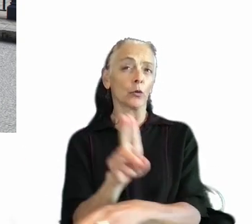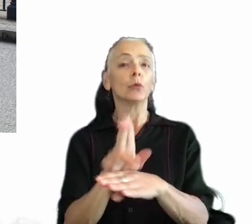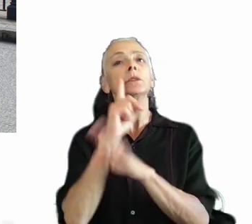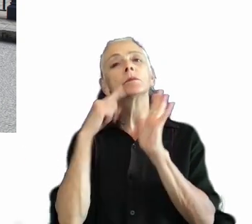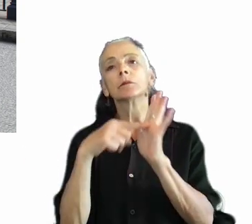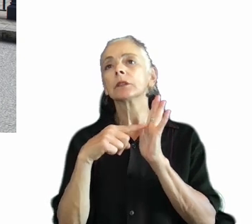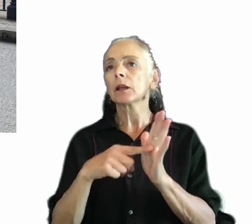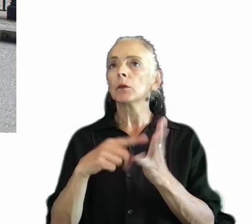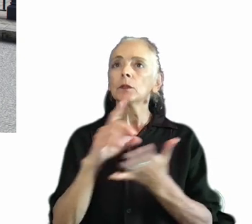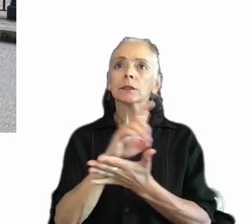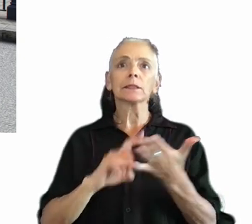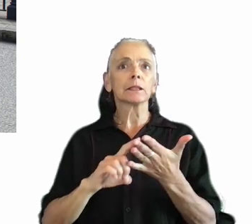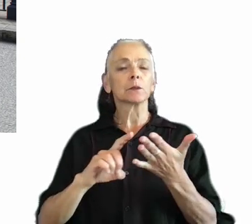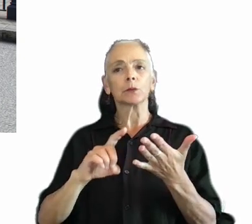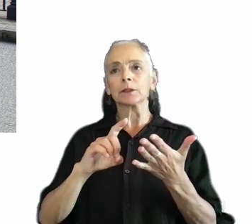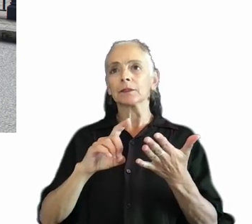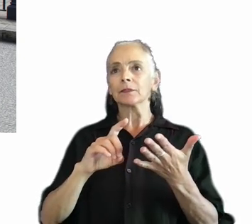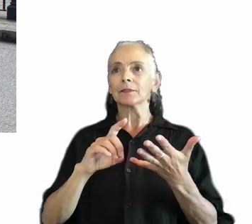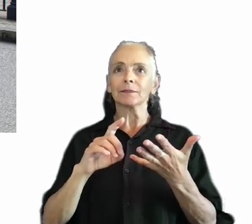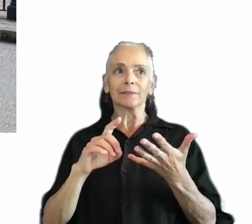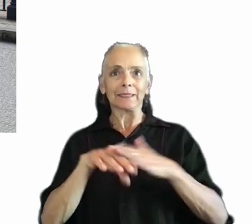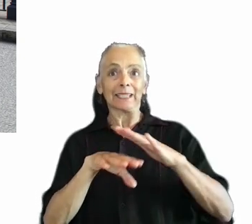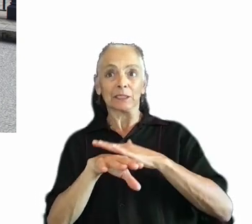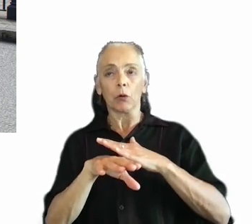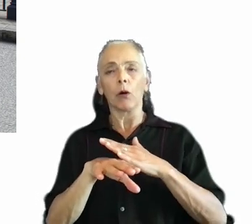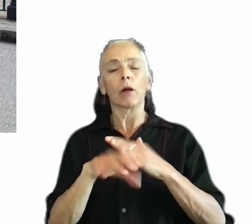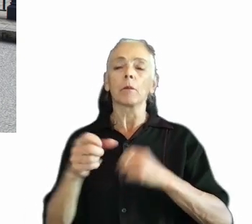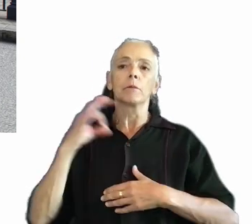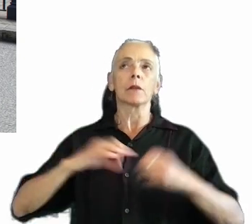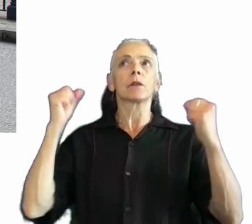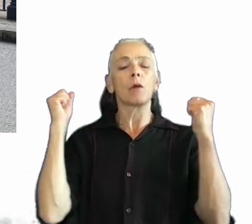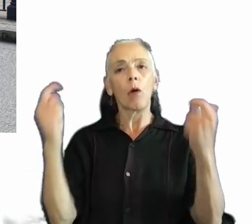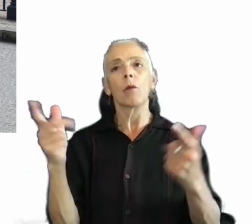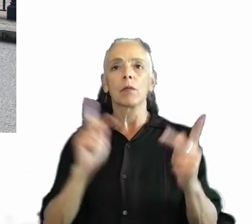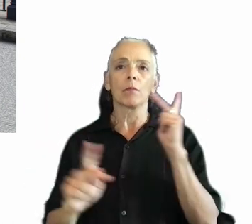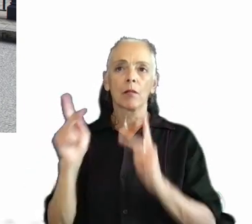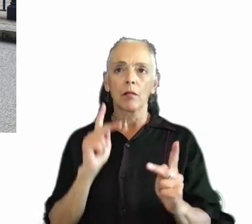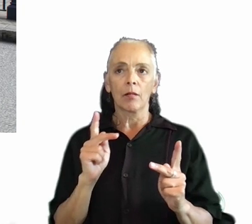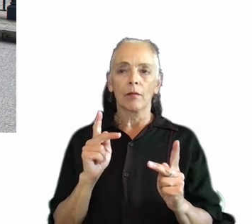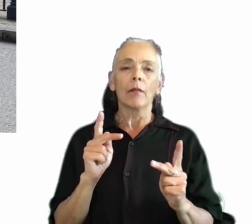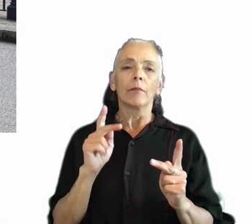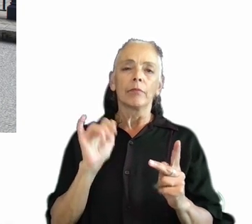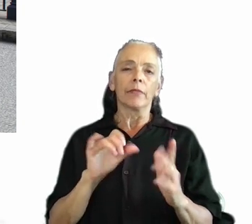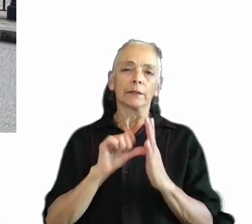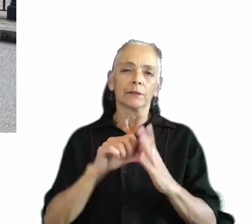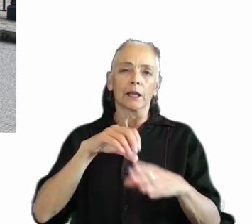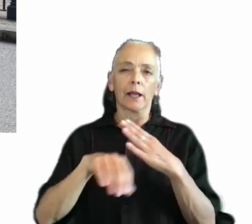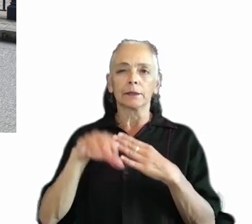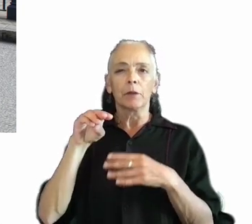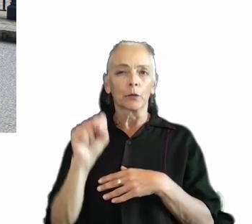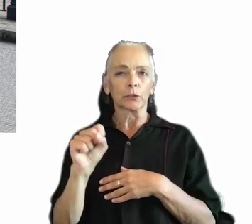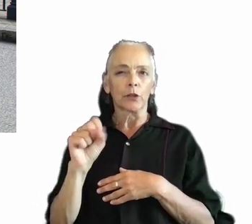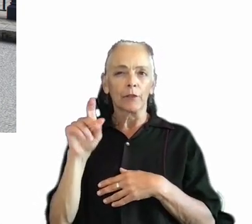accessible design being beneficial for everyone, and this is something that is highlighted in the Microsoft Inclusive Design Toolkit as well. For example, curb cutouts.